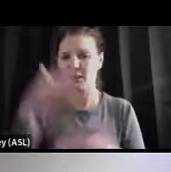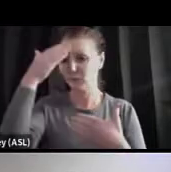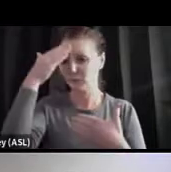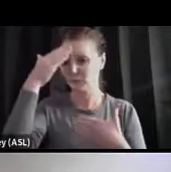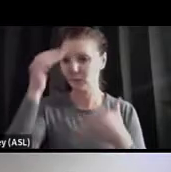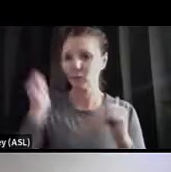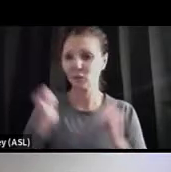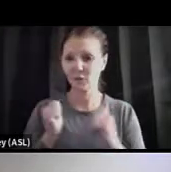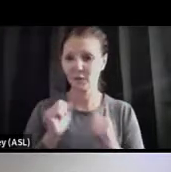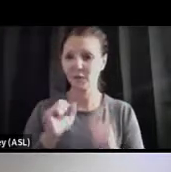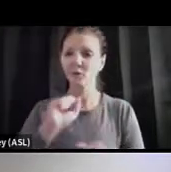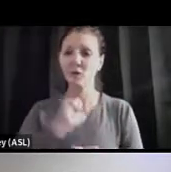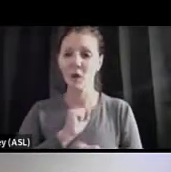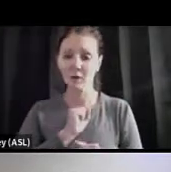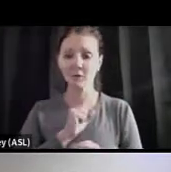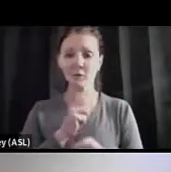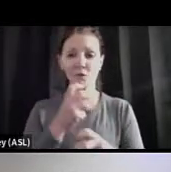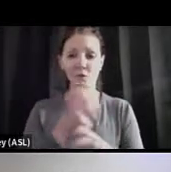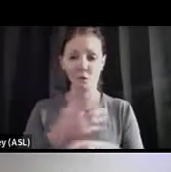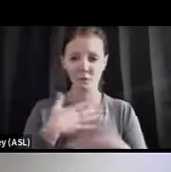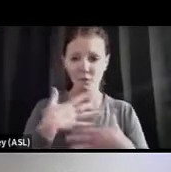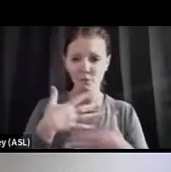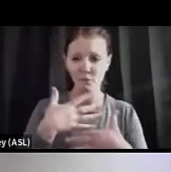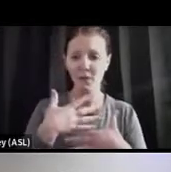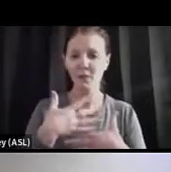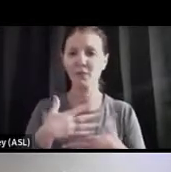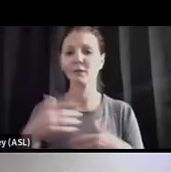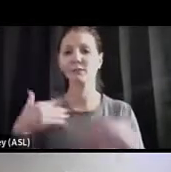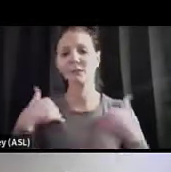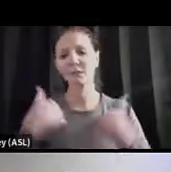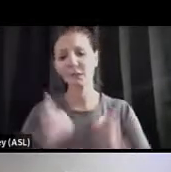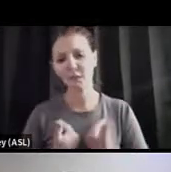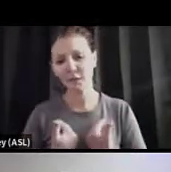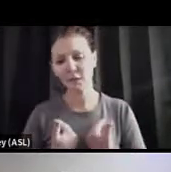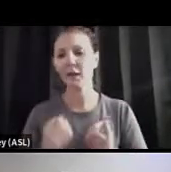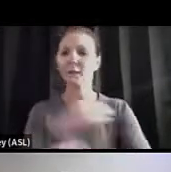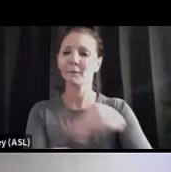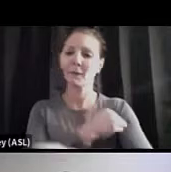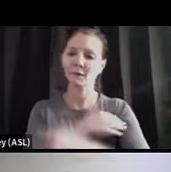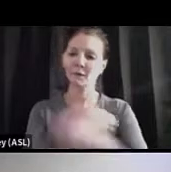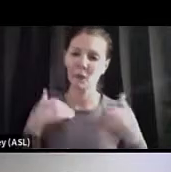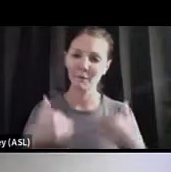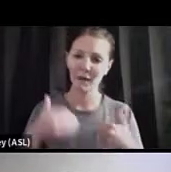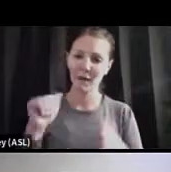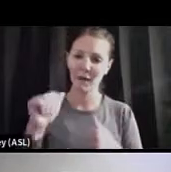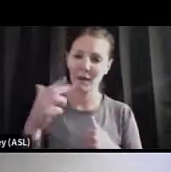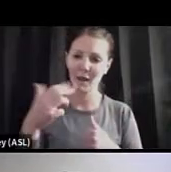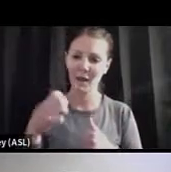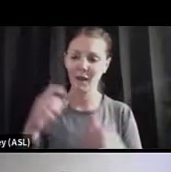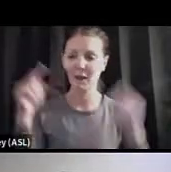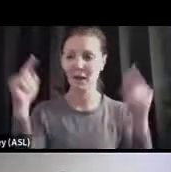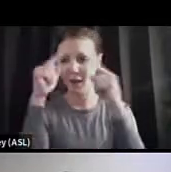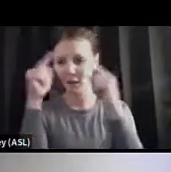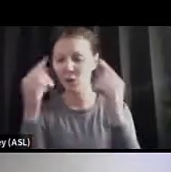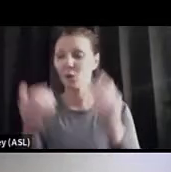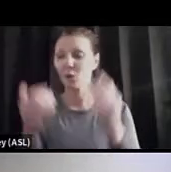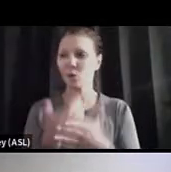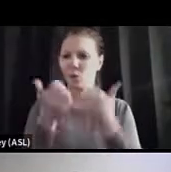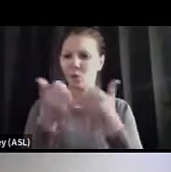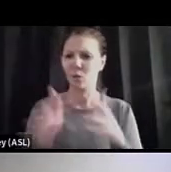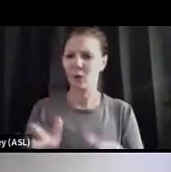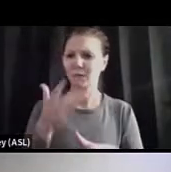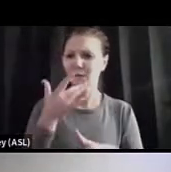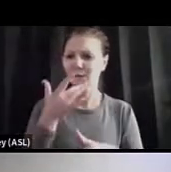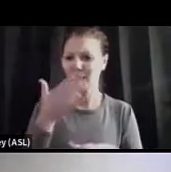cough, shortness of breath or trouble breathing, fatigue, muscle or body aches, headache, new loss of taste or smell, a sore